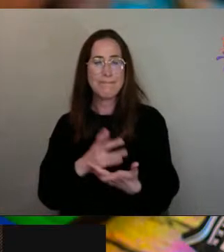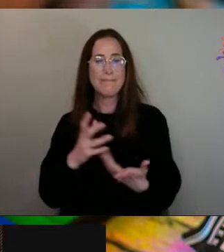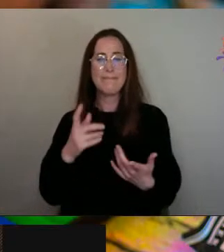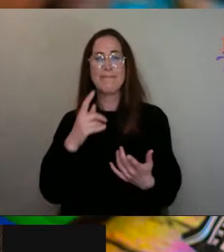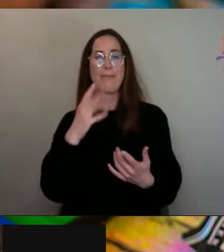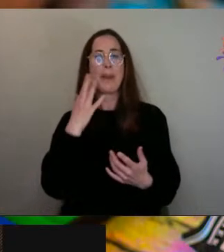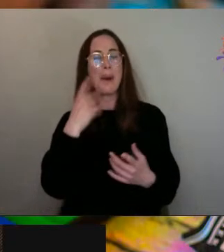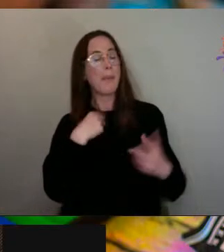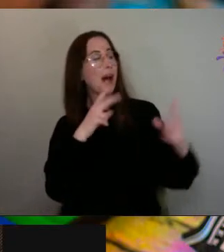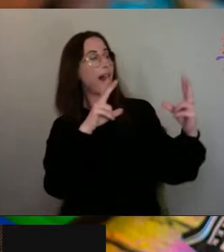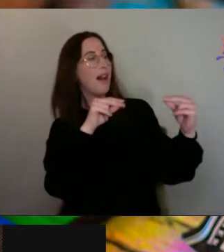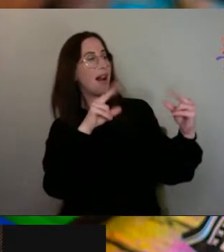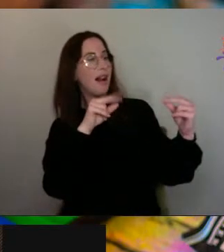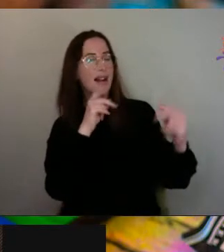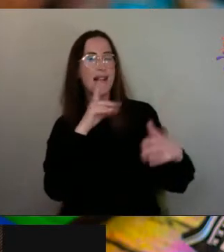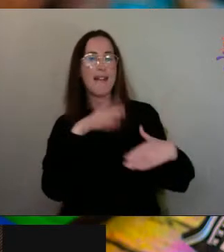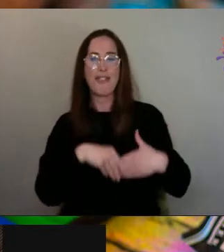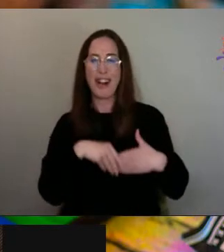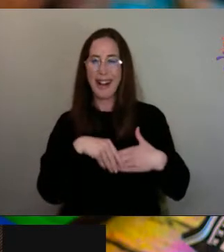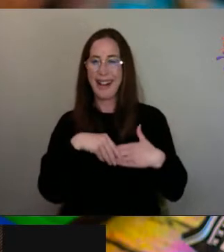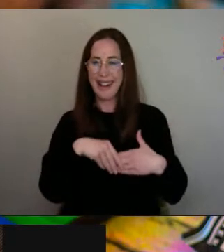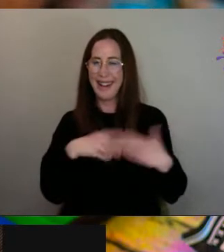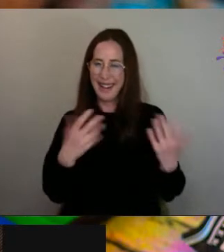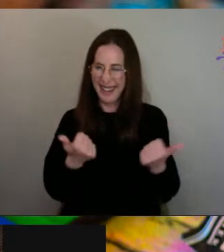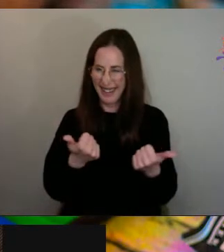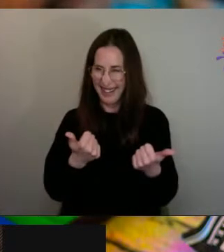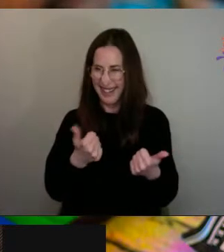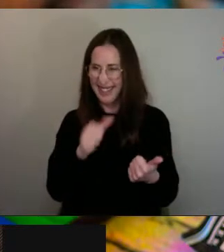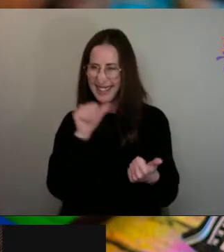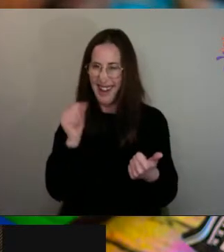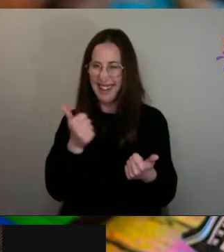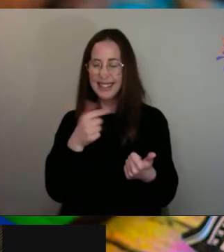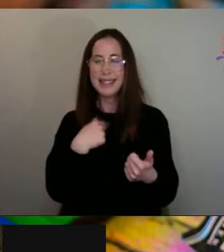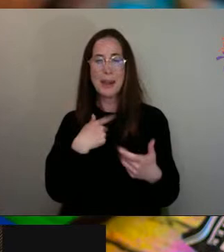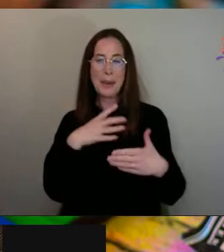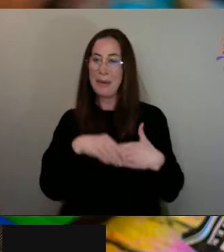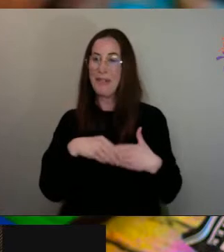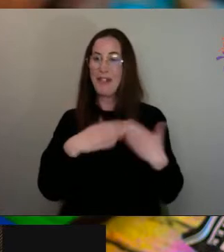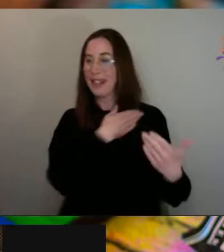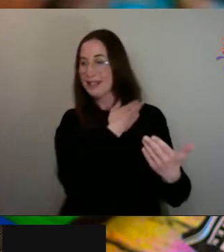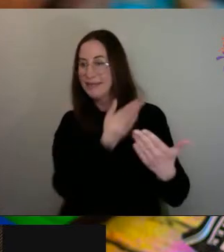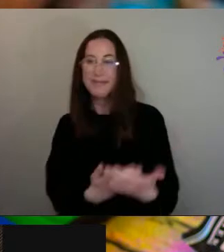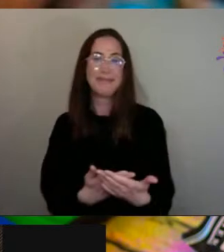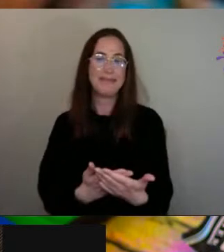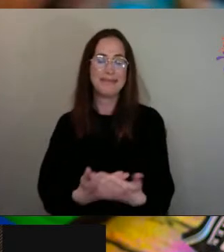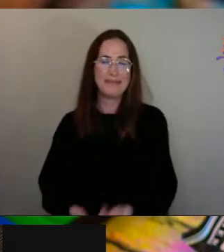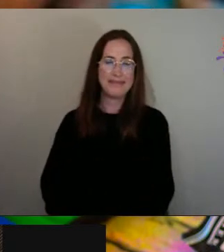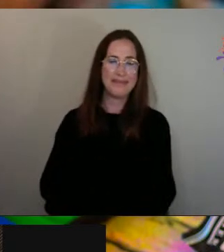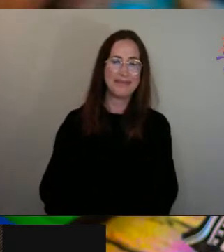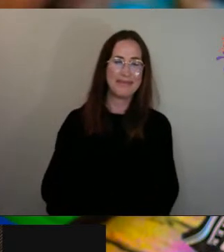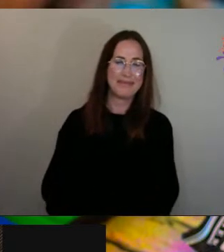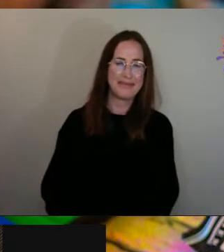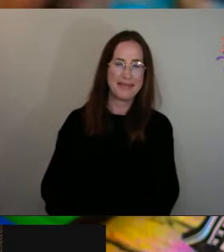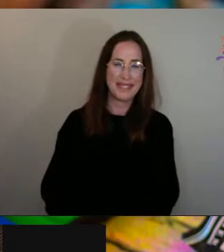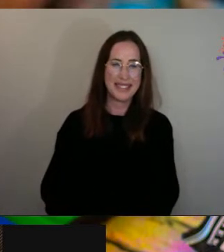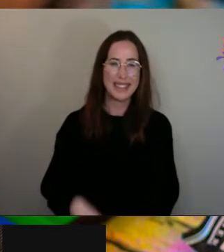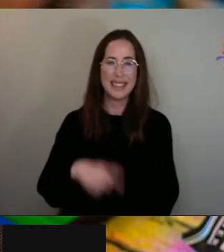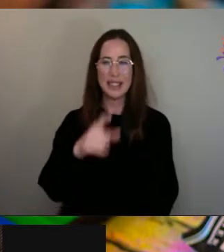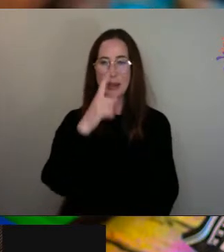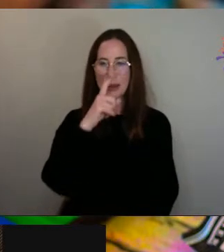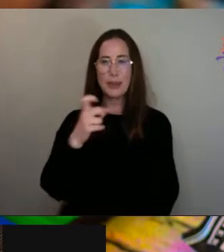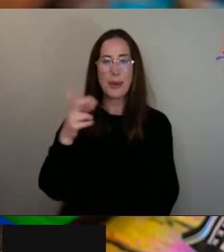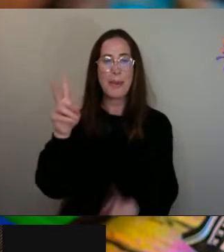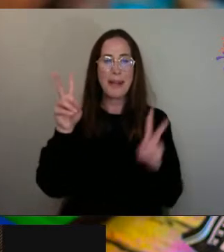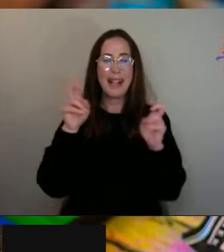as soon as we spoke, you were really friendly and stuff. And we've just been friends ever since. You used to call me Ariel.